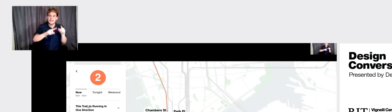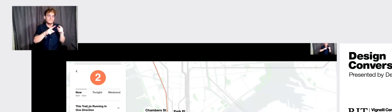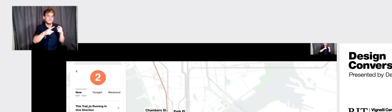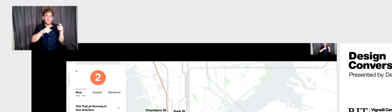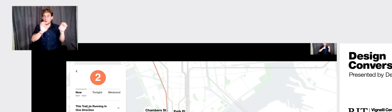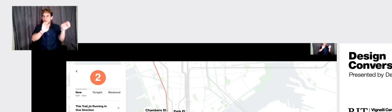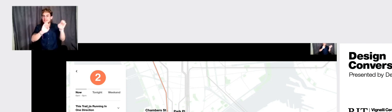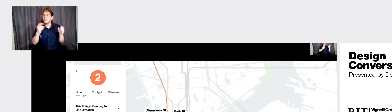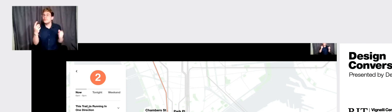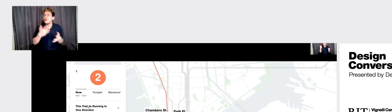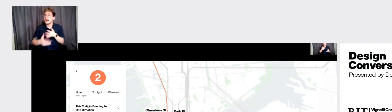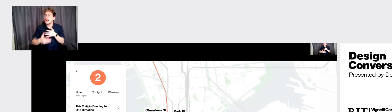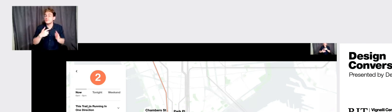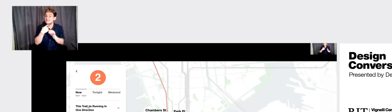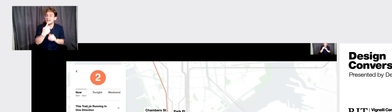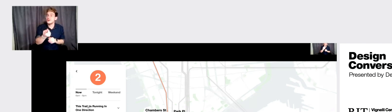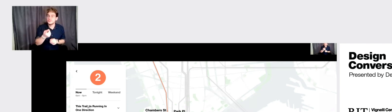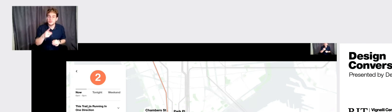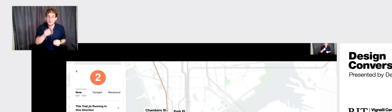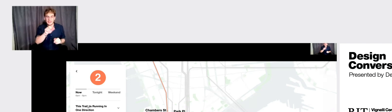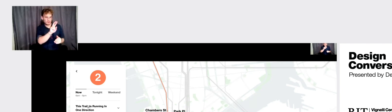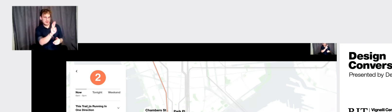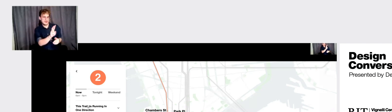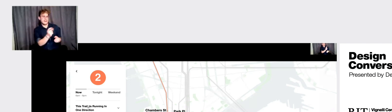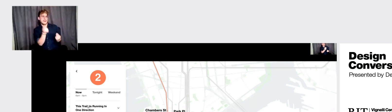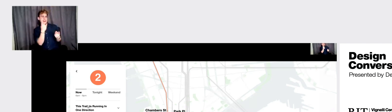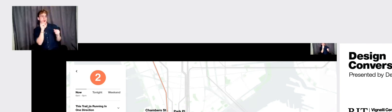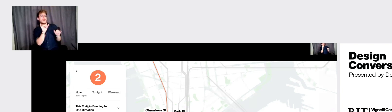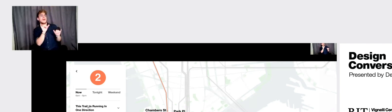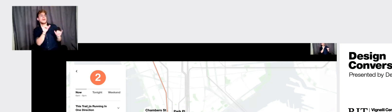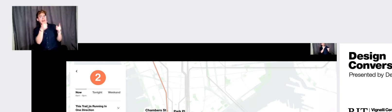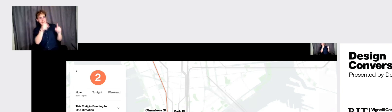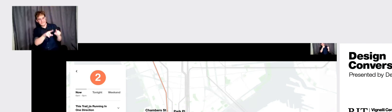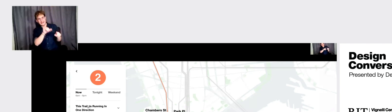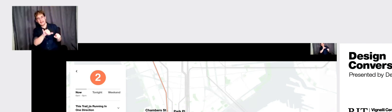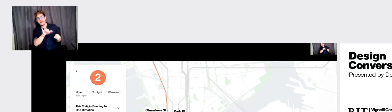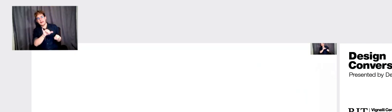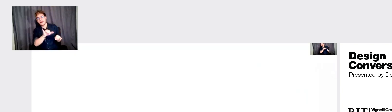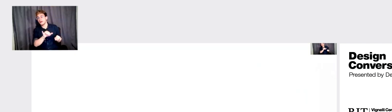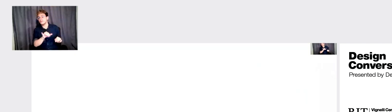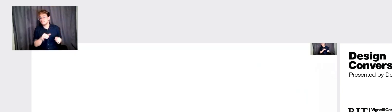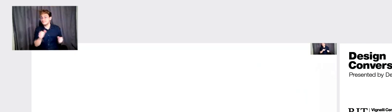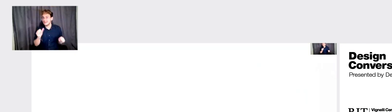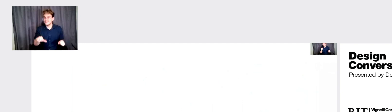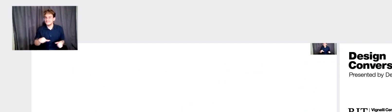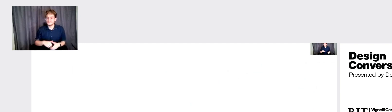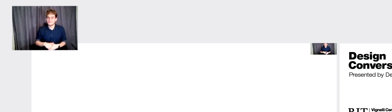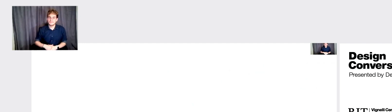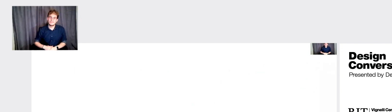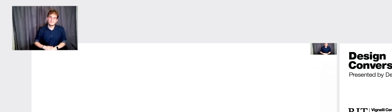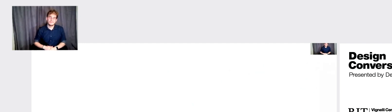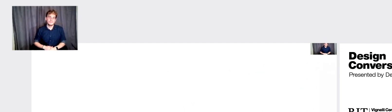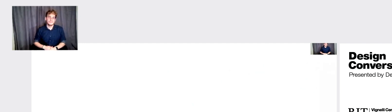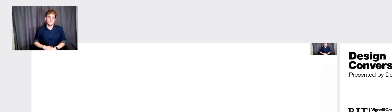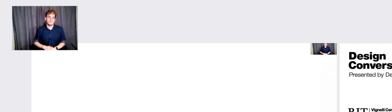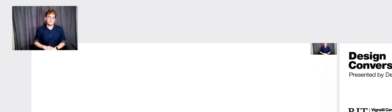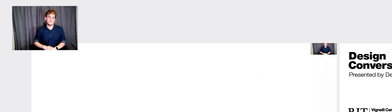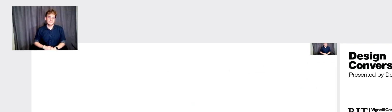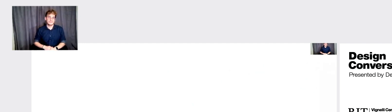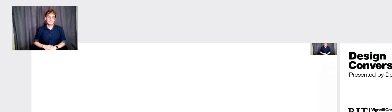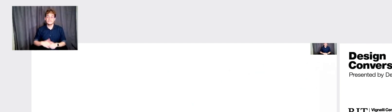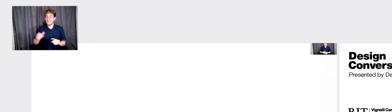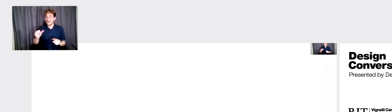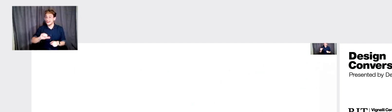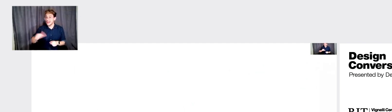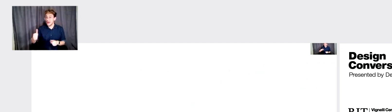communicating the map, but you can also read it and understand what's going on on the left side. Um, and you know,